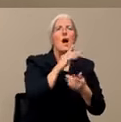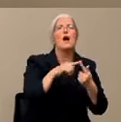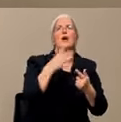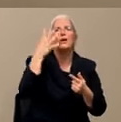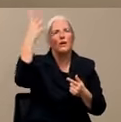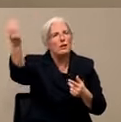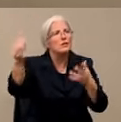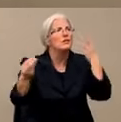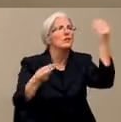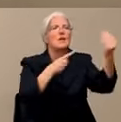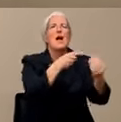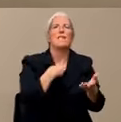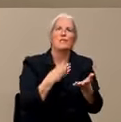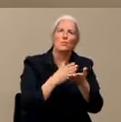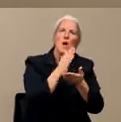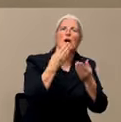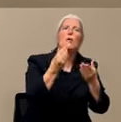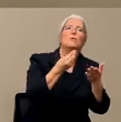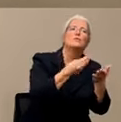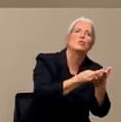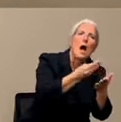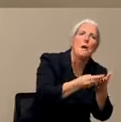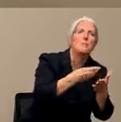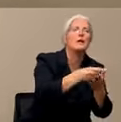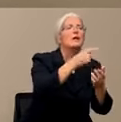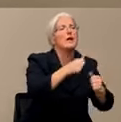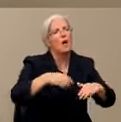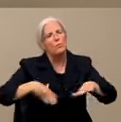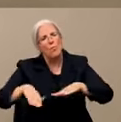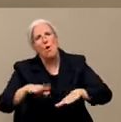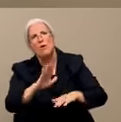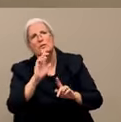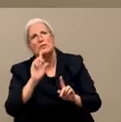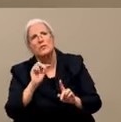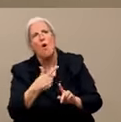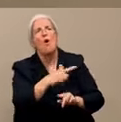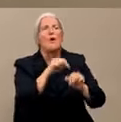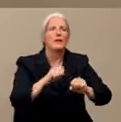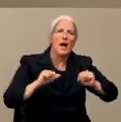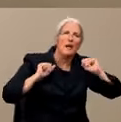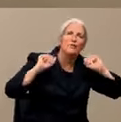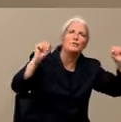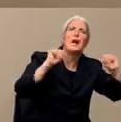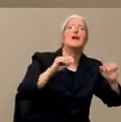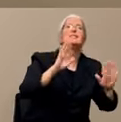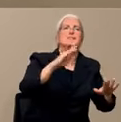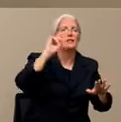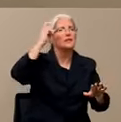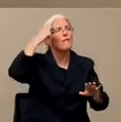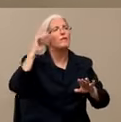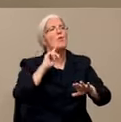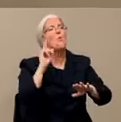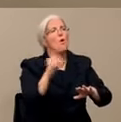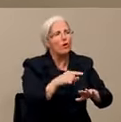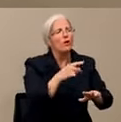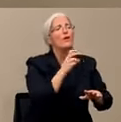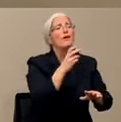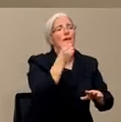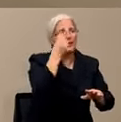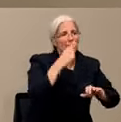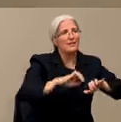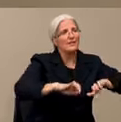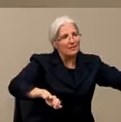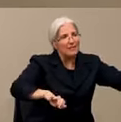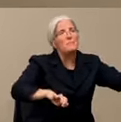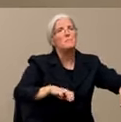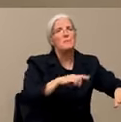can leave to walk your dog or exercise. That's right there in both the governor's order and with his intent. So